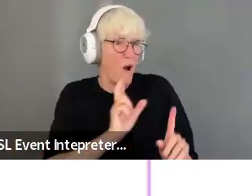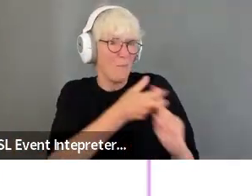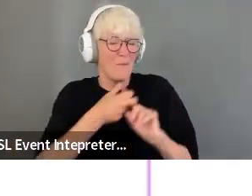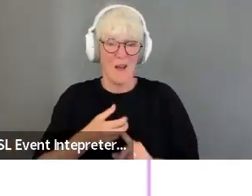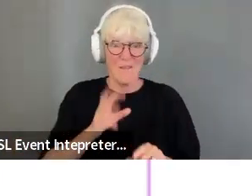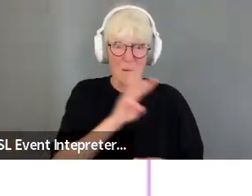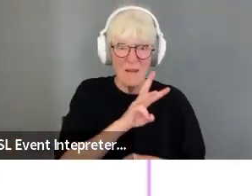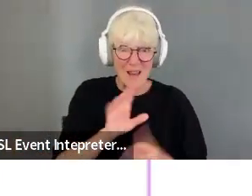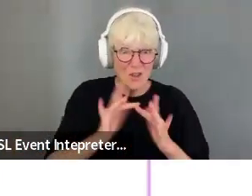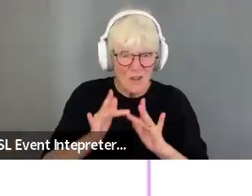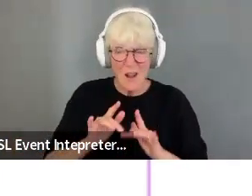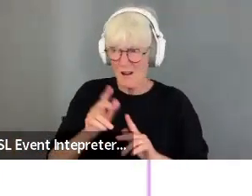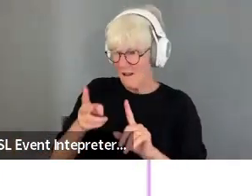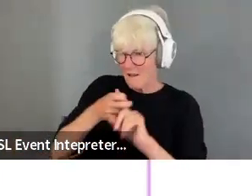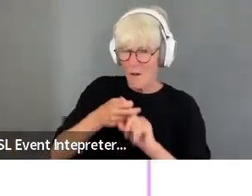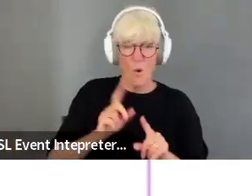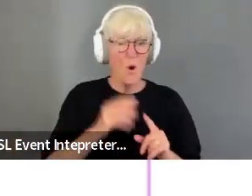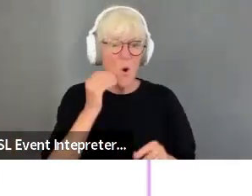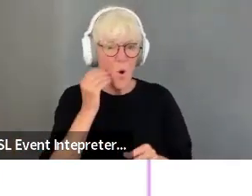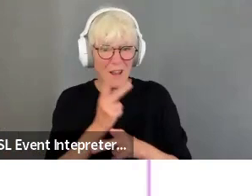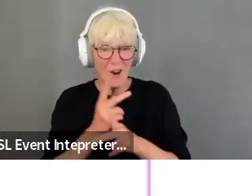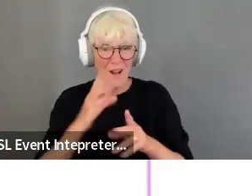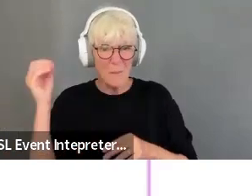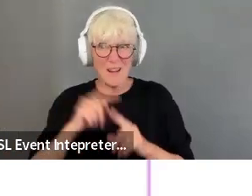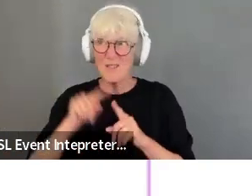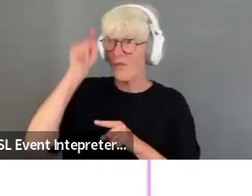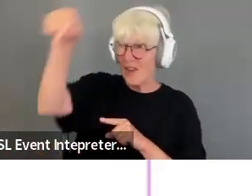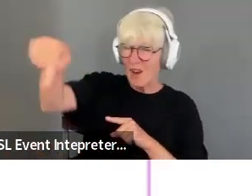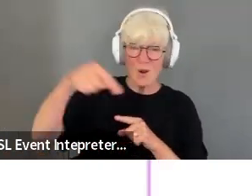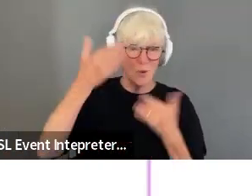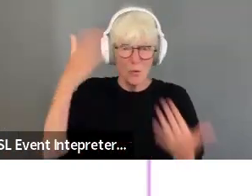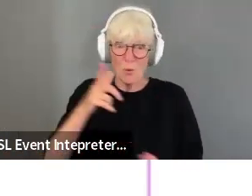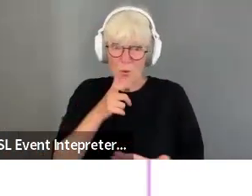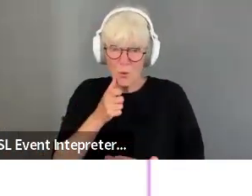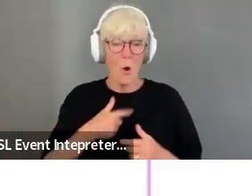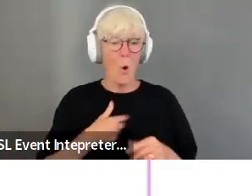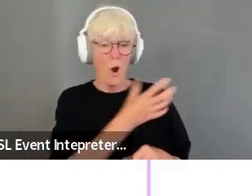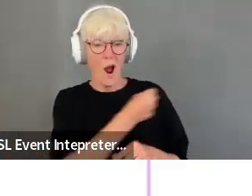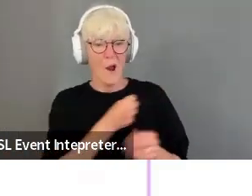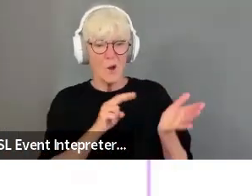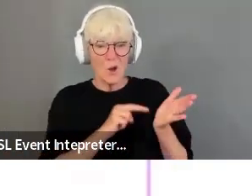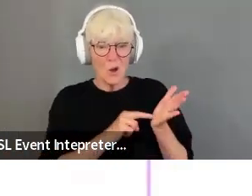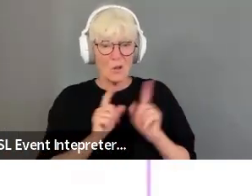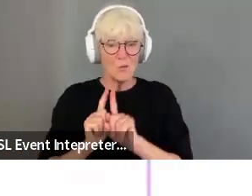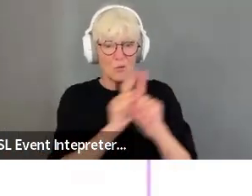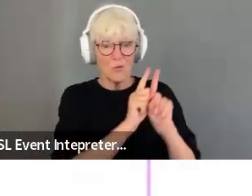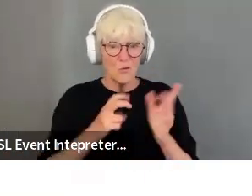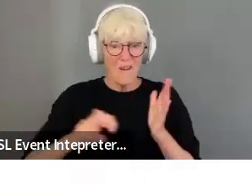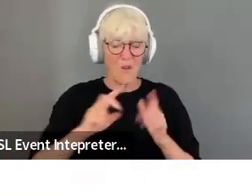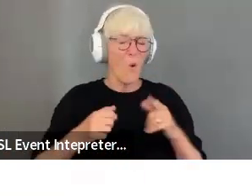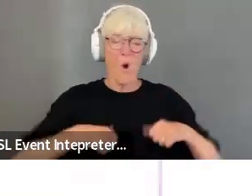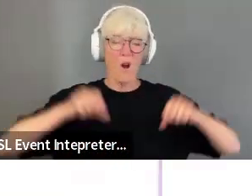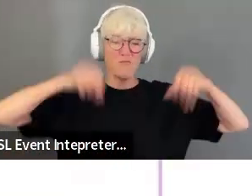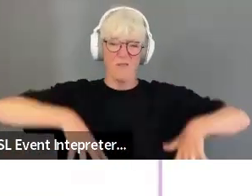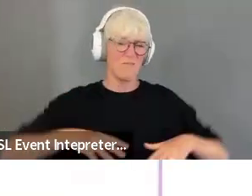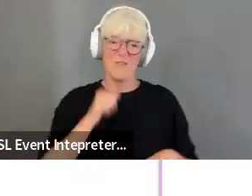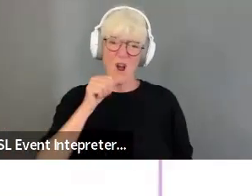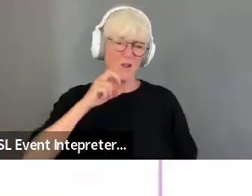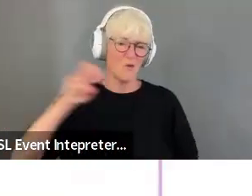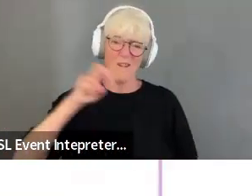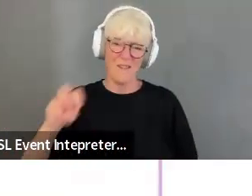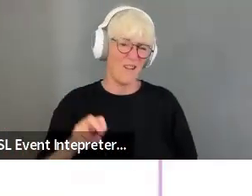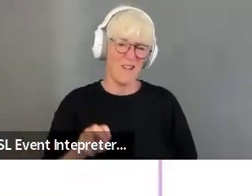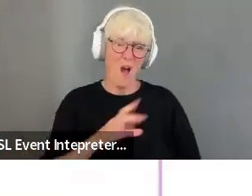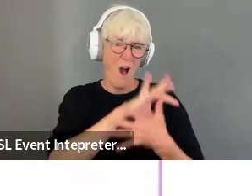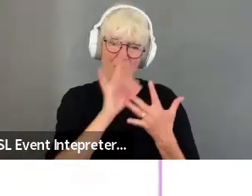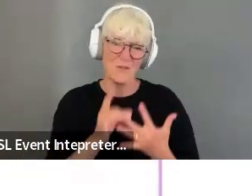companies at each and every destination, hiring luxury travel nurses or just not going at all. To solve this problem and